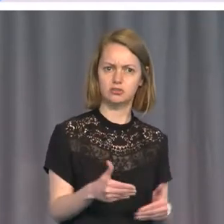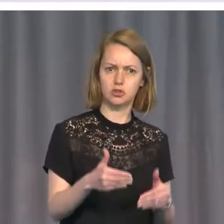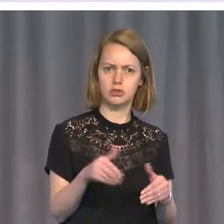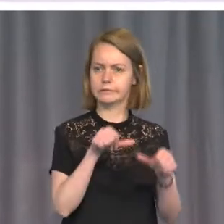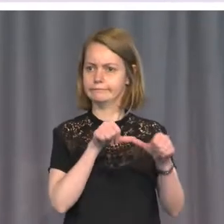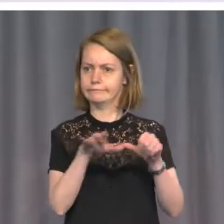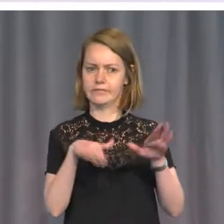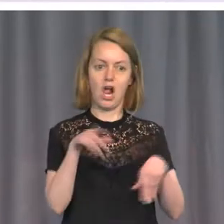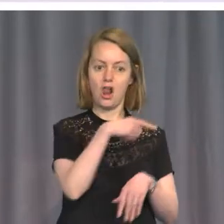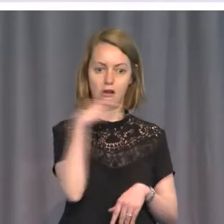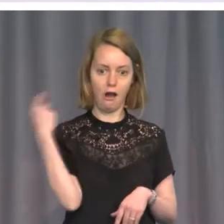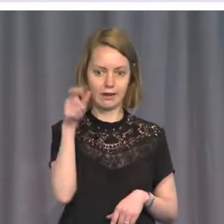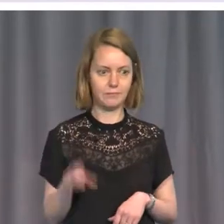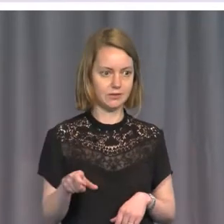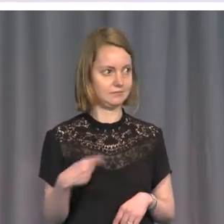liar.